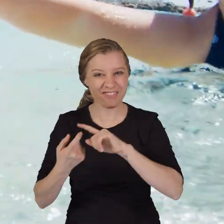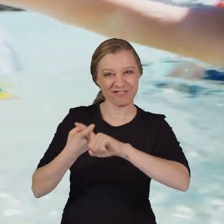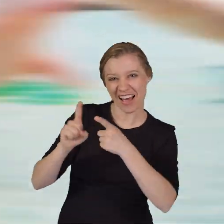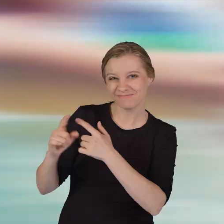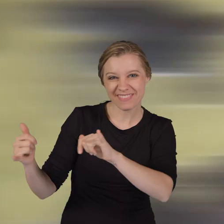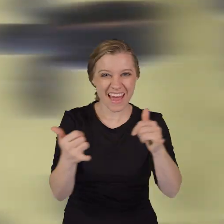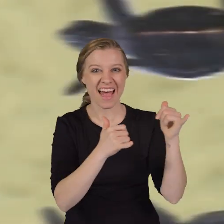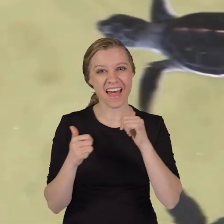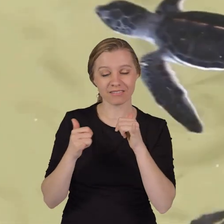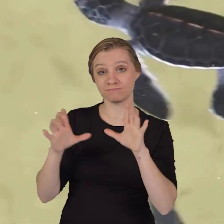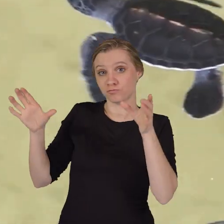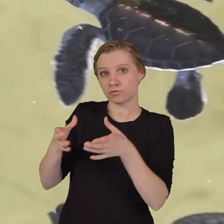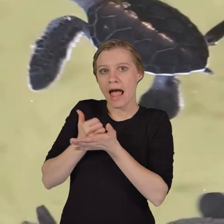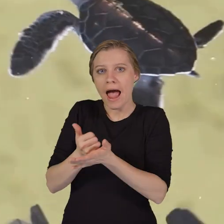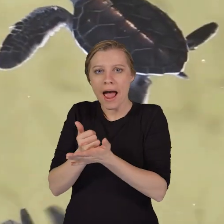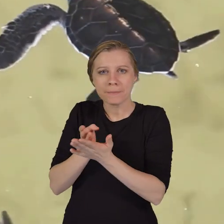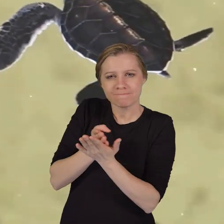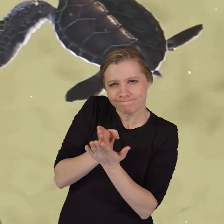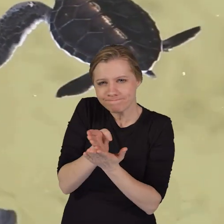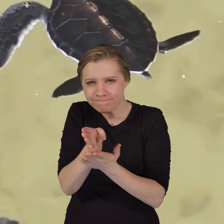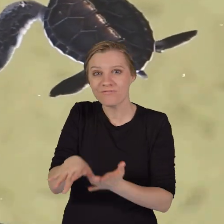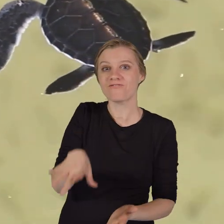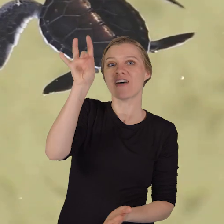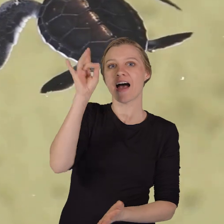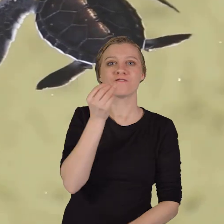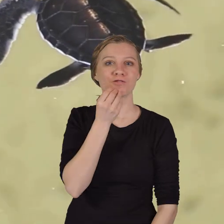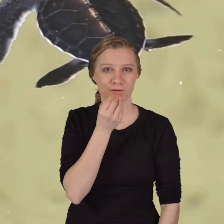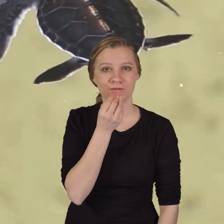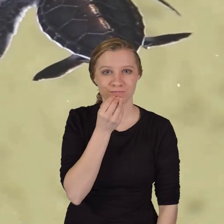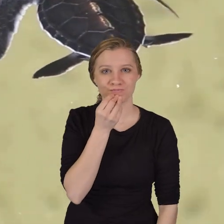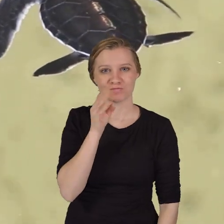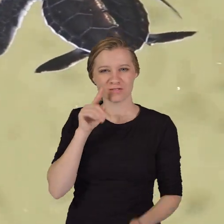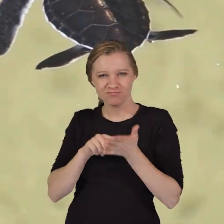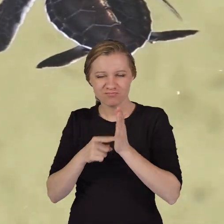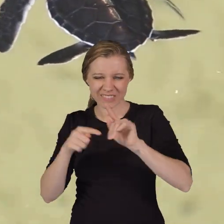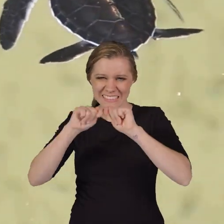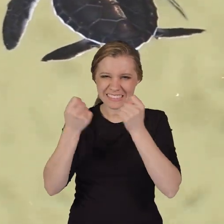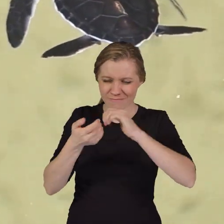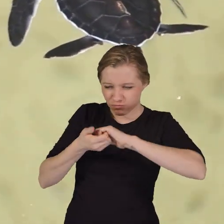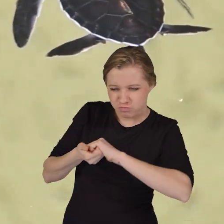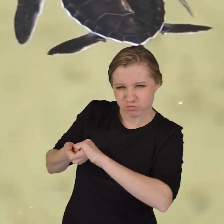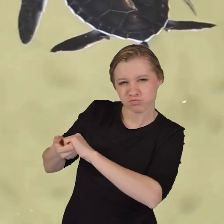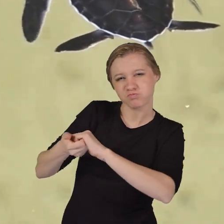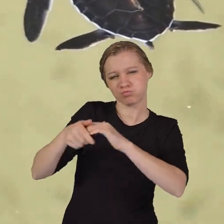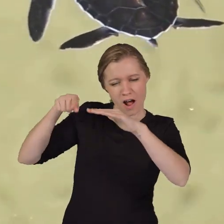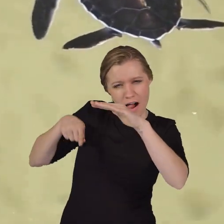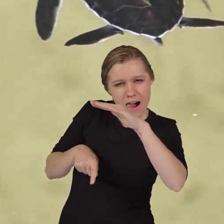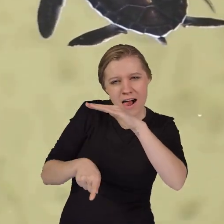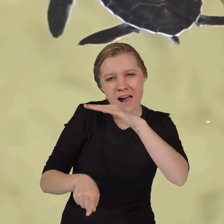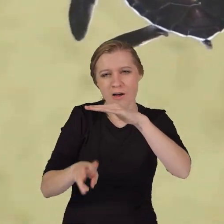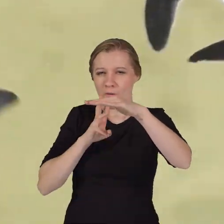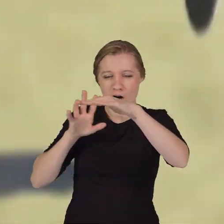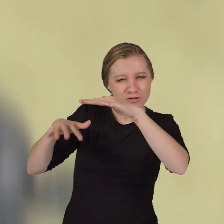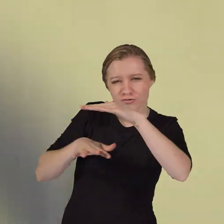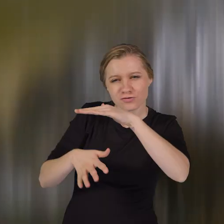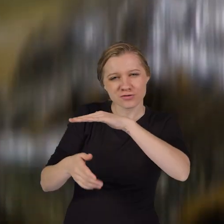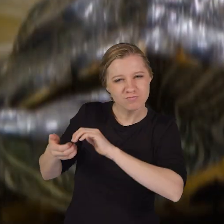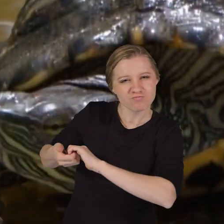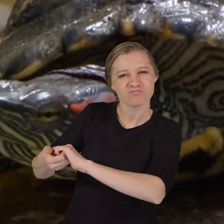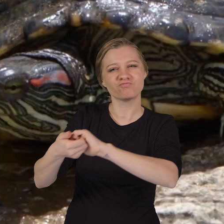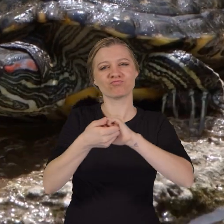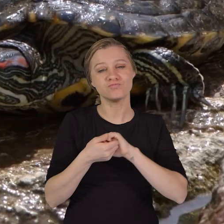with their friends. The groups help them navigate and find food, showcasing their teamwork skills in the underwater world.